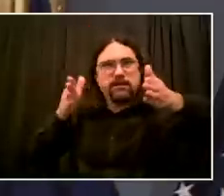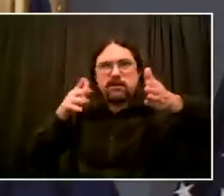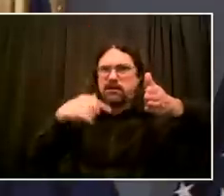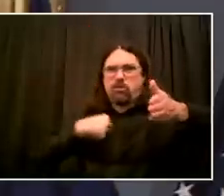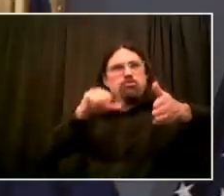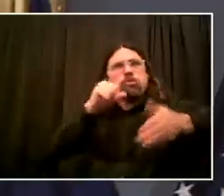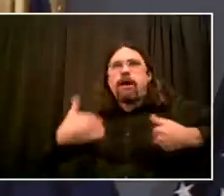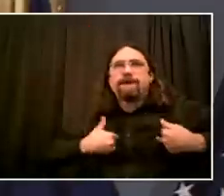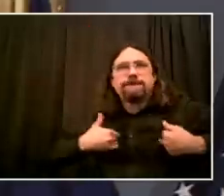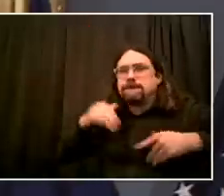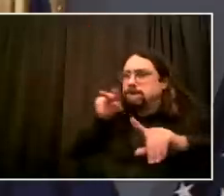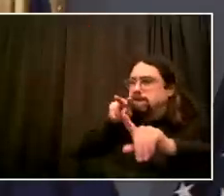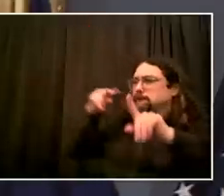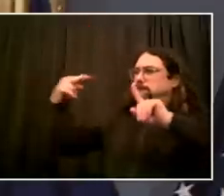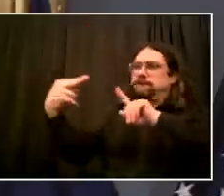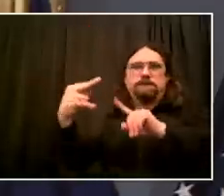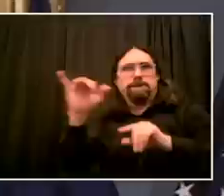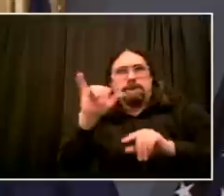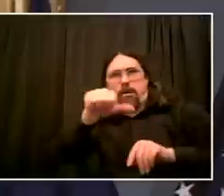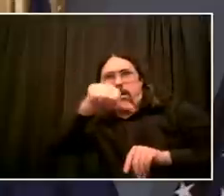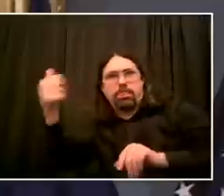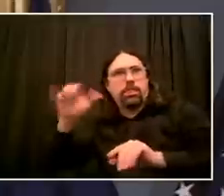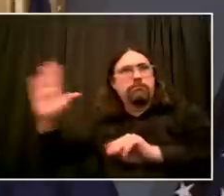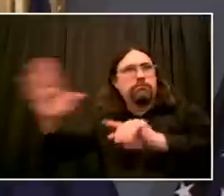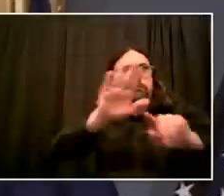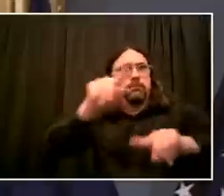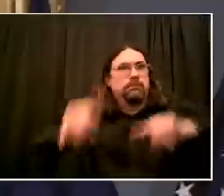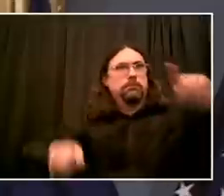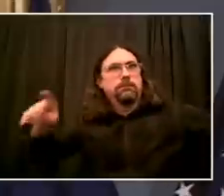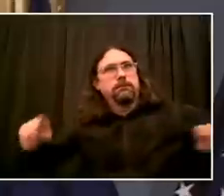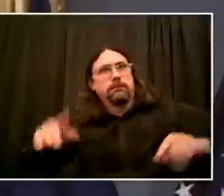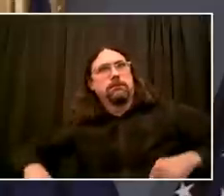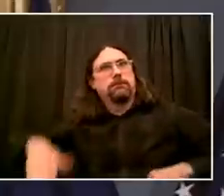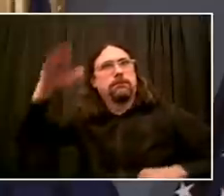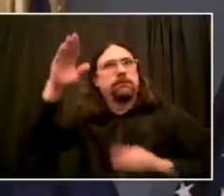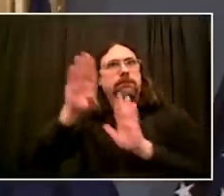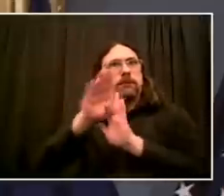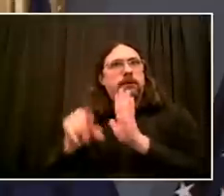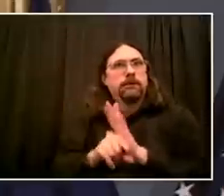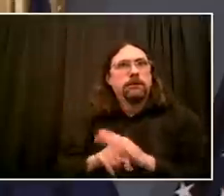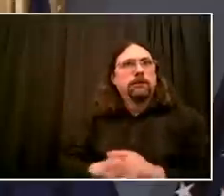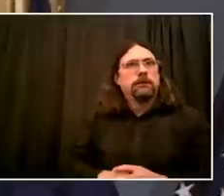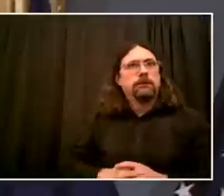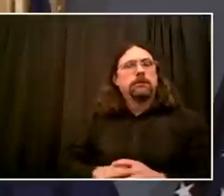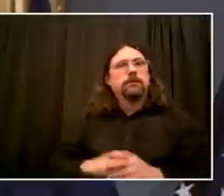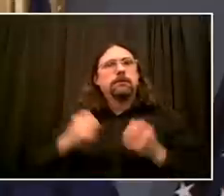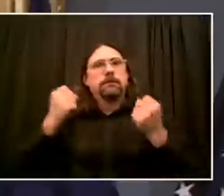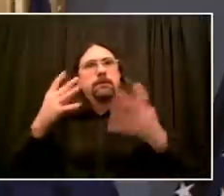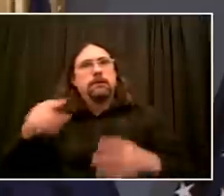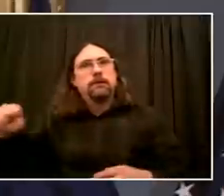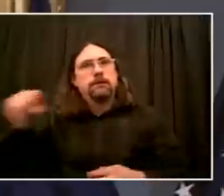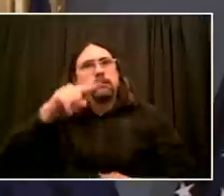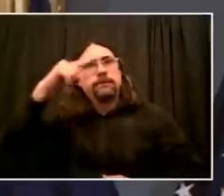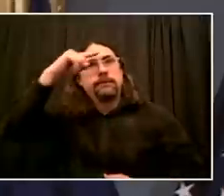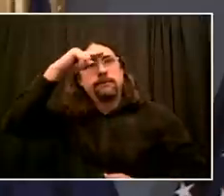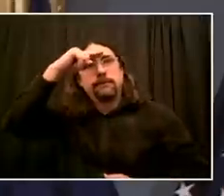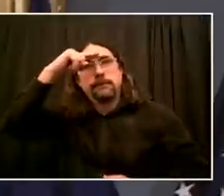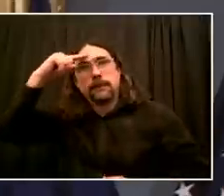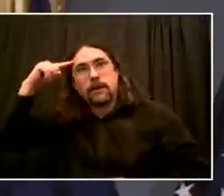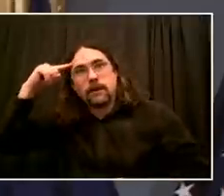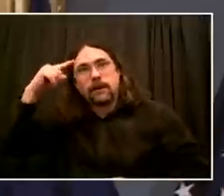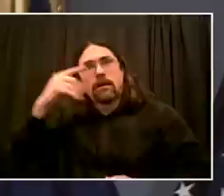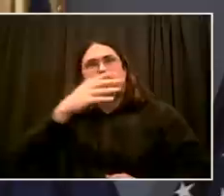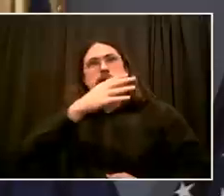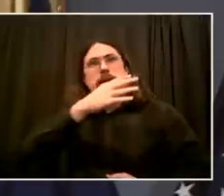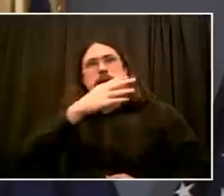Black, Latino, and Asian Caucus of the New York City Council. And I want to be clear, it is a statement that is very critical of the